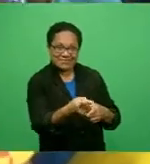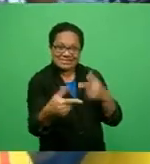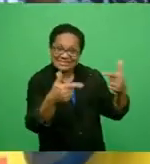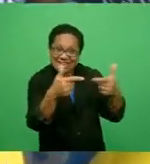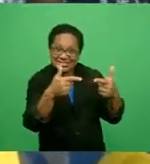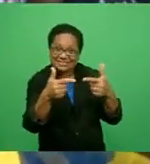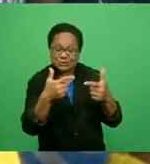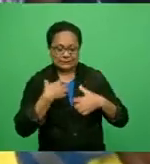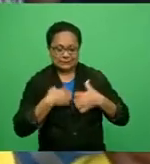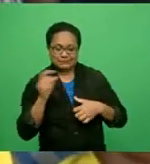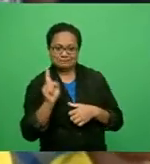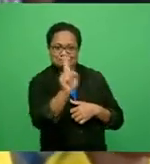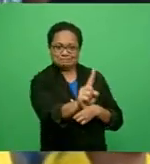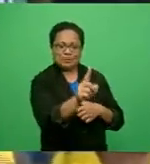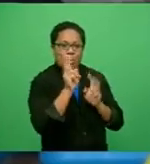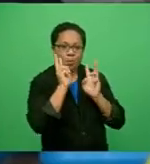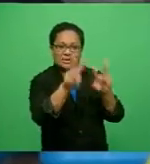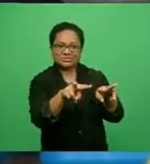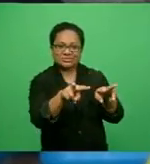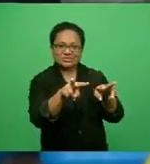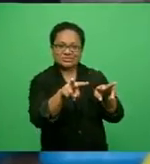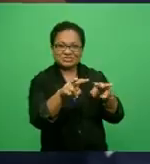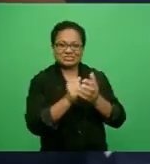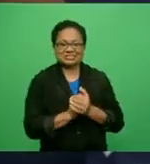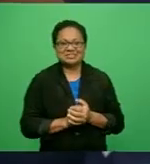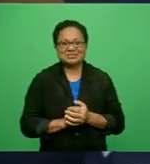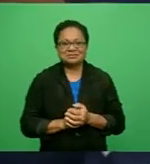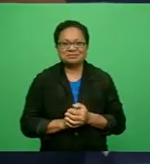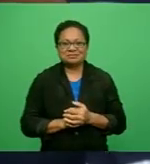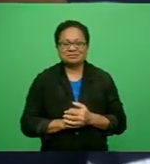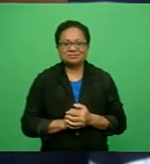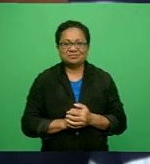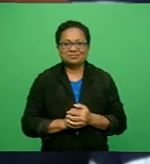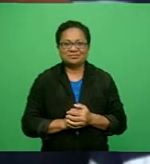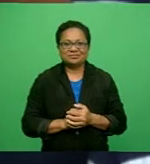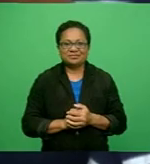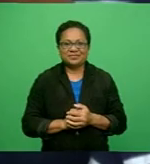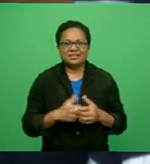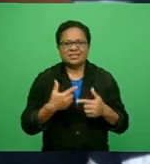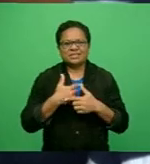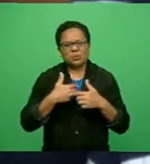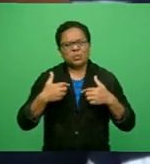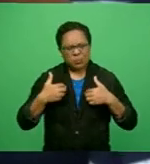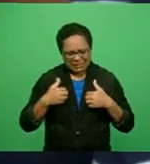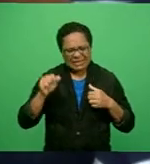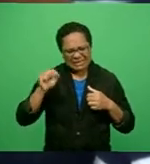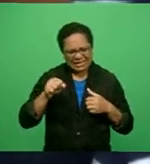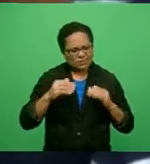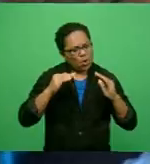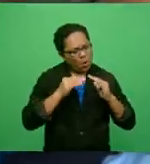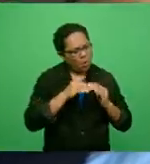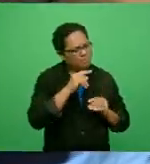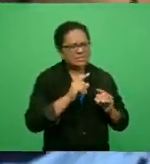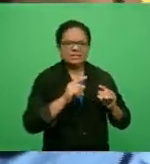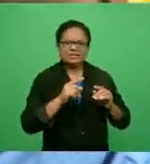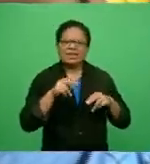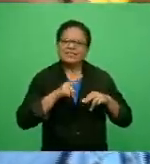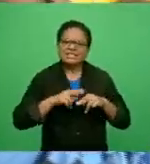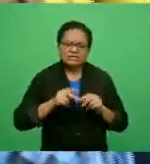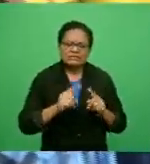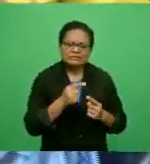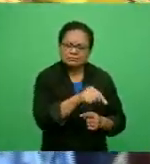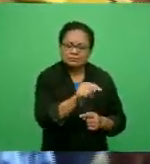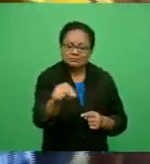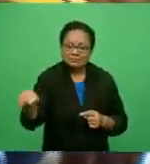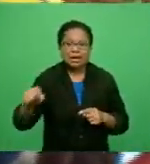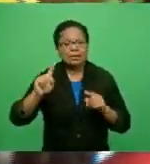tournament to be part of this tournament this morning. Although we all stay in different parts of Fiji, this is something that brings us Fijians